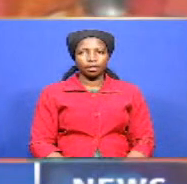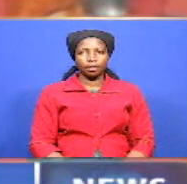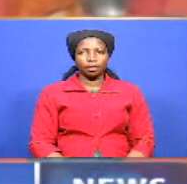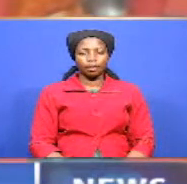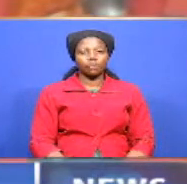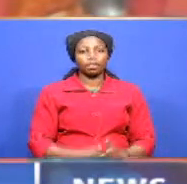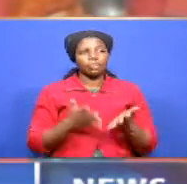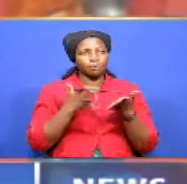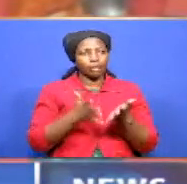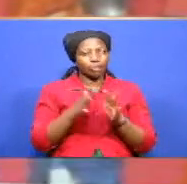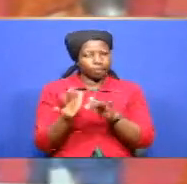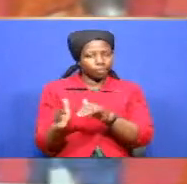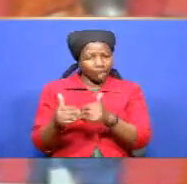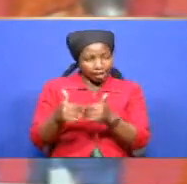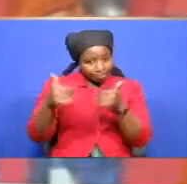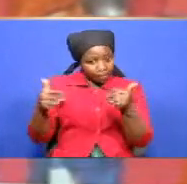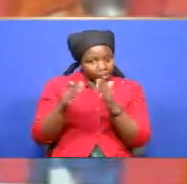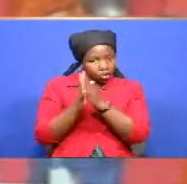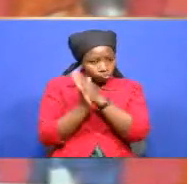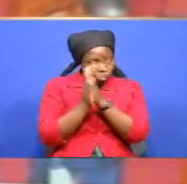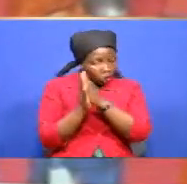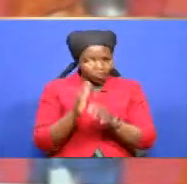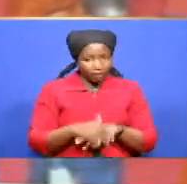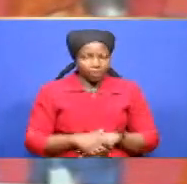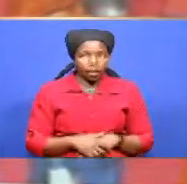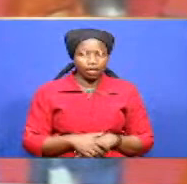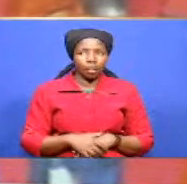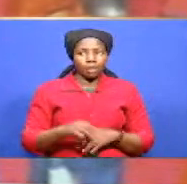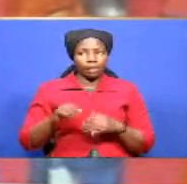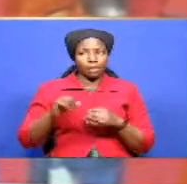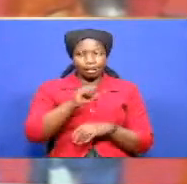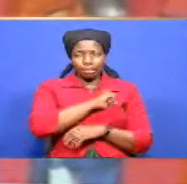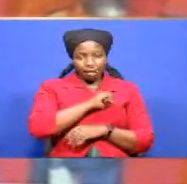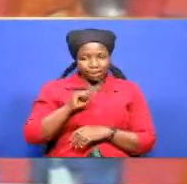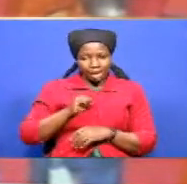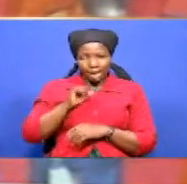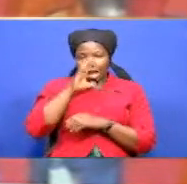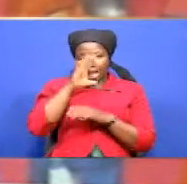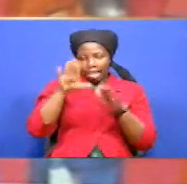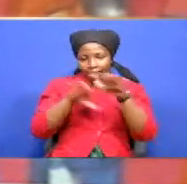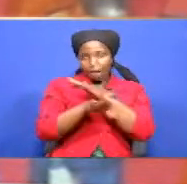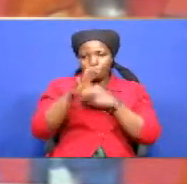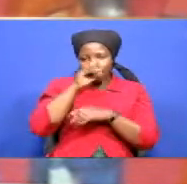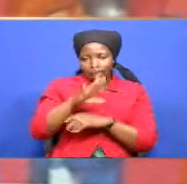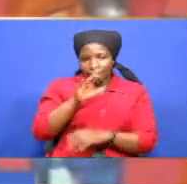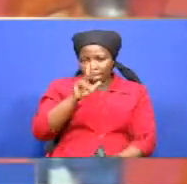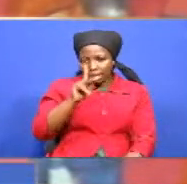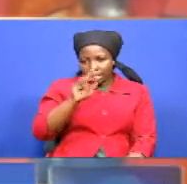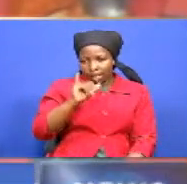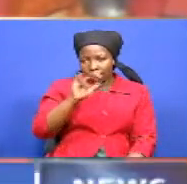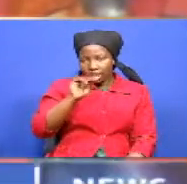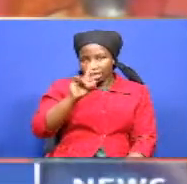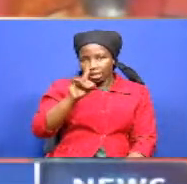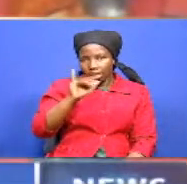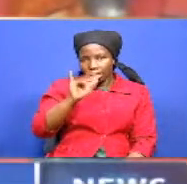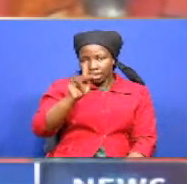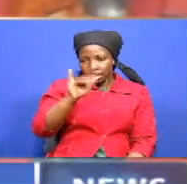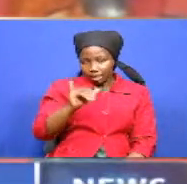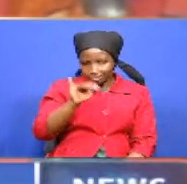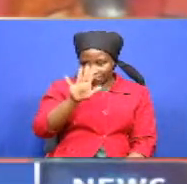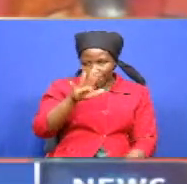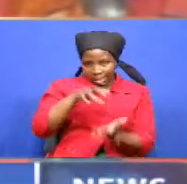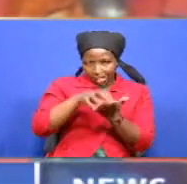Now on a separate matter, the fate of Senate Deputy Speaker Professor Kendiki Kethure will be decided on